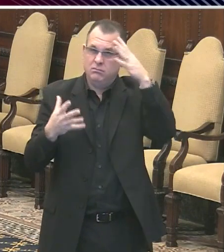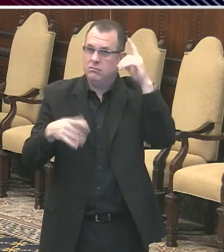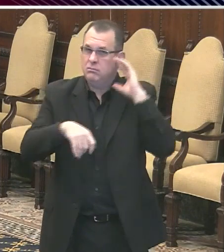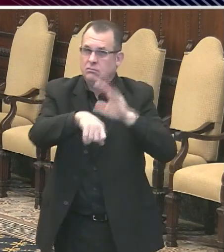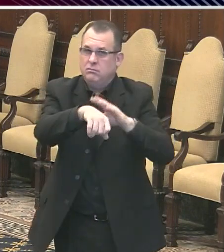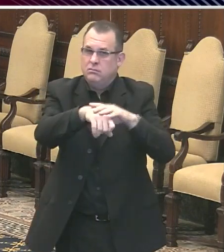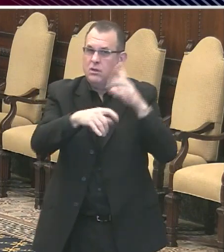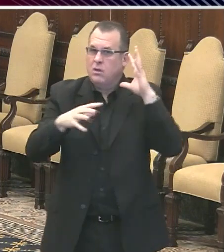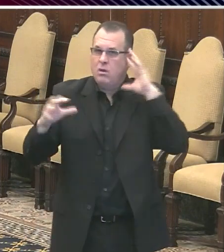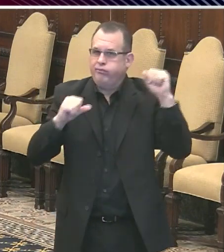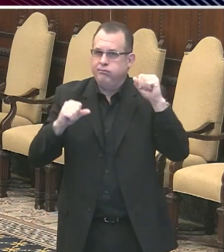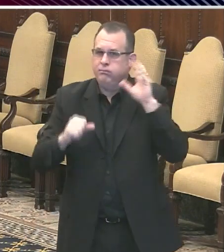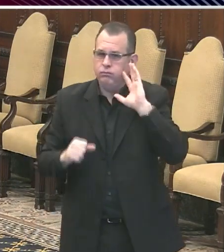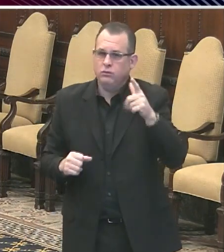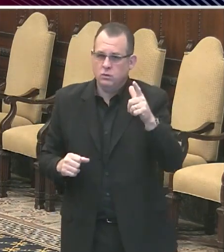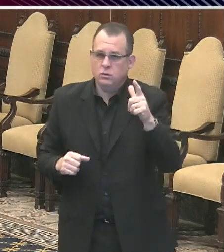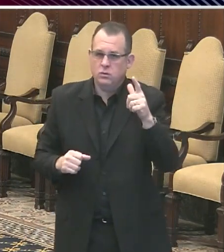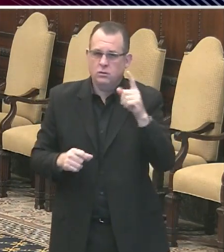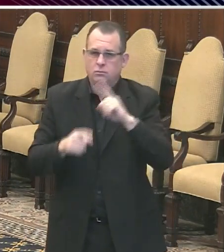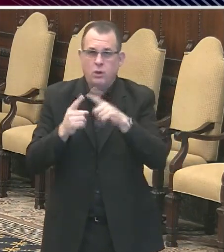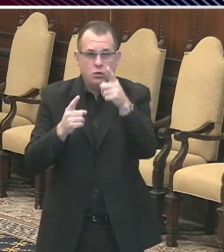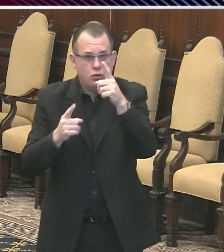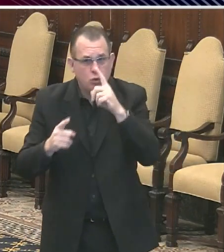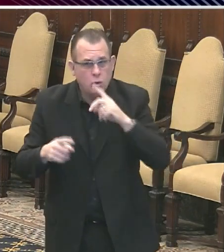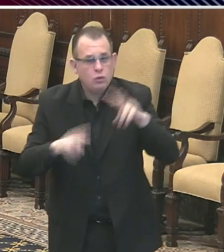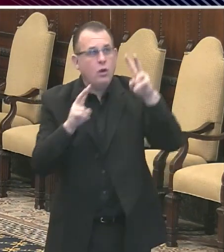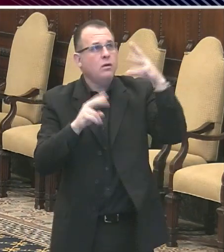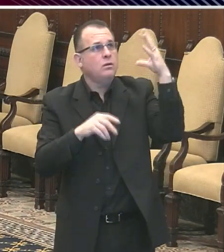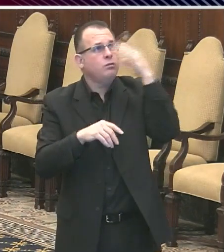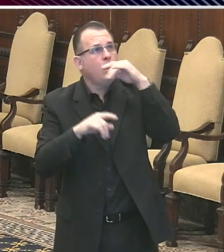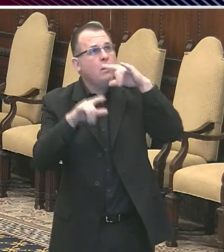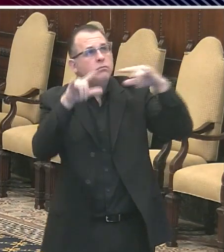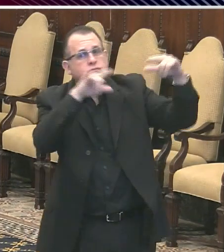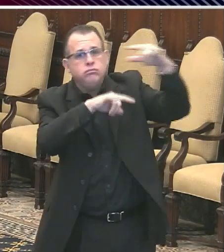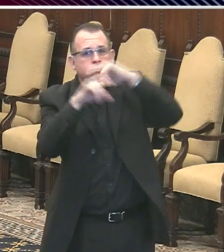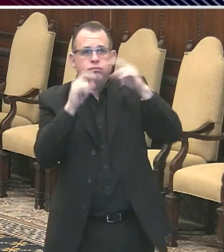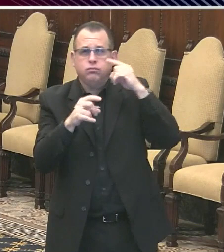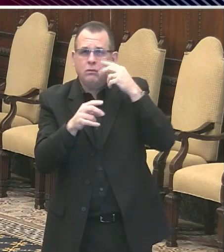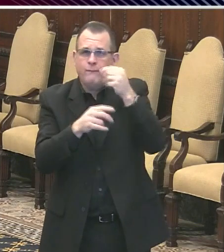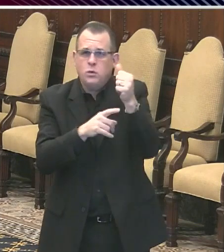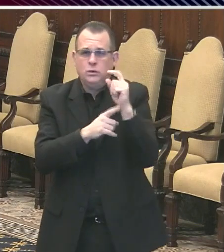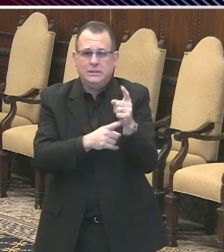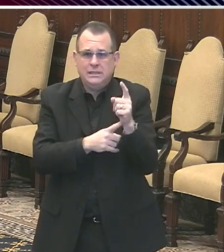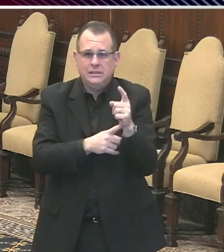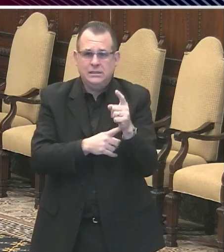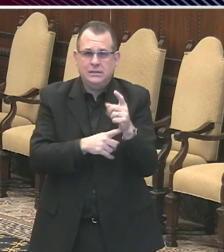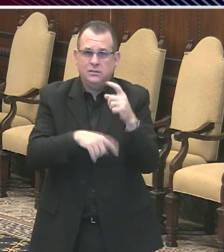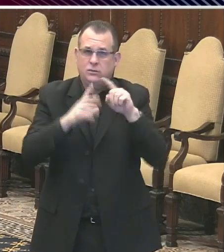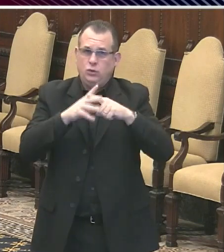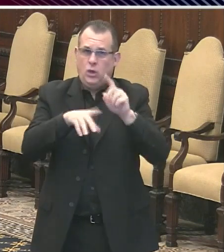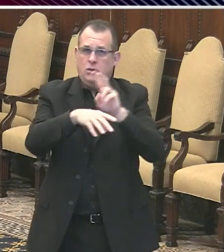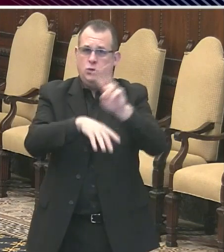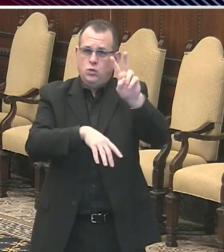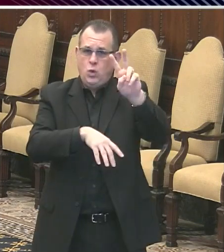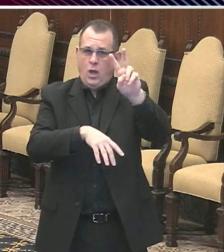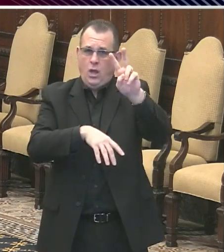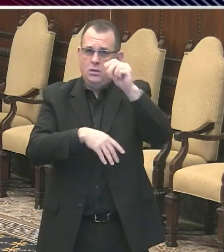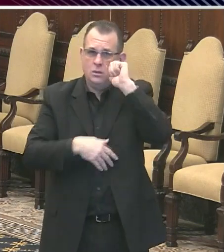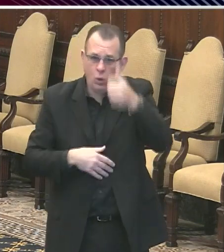flying close and precise formation. The flyover in Philadelphia will start at 2 p.m. and last exactly 20 minutes.